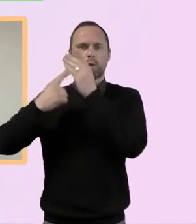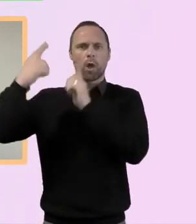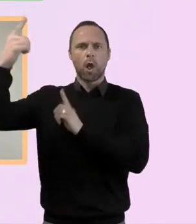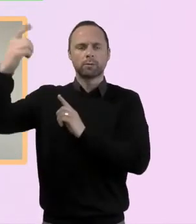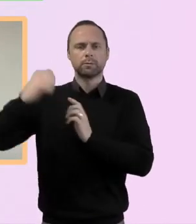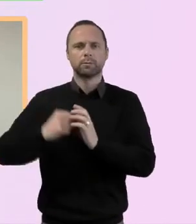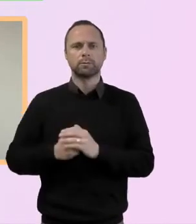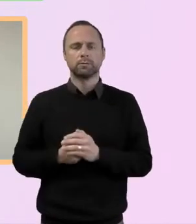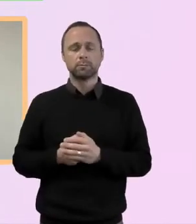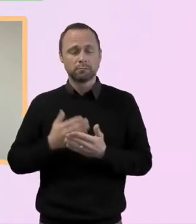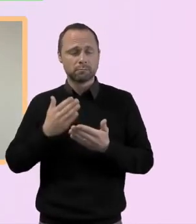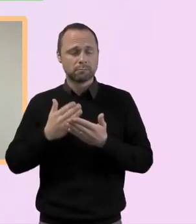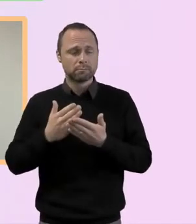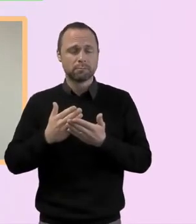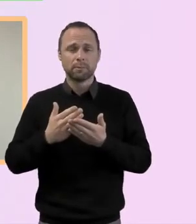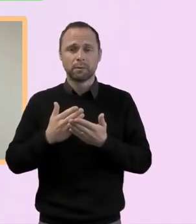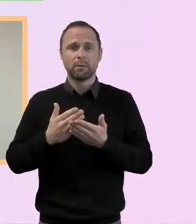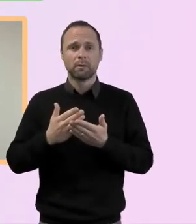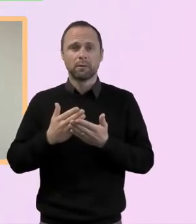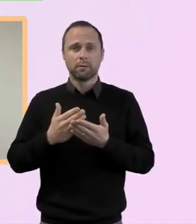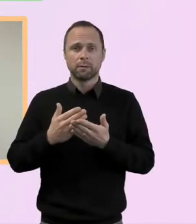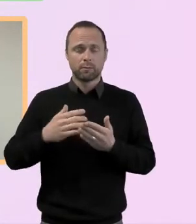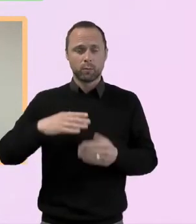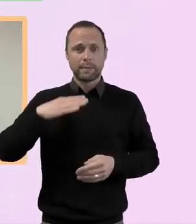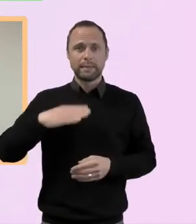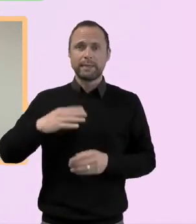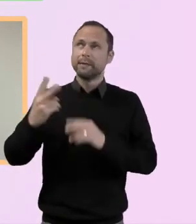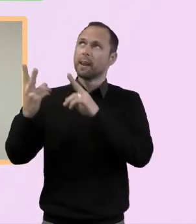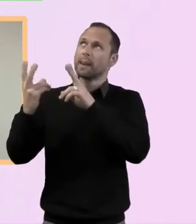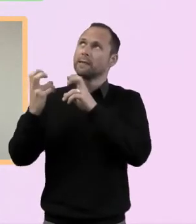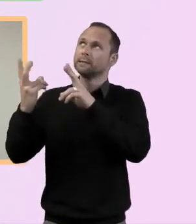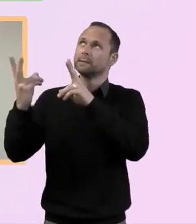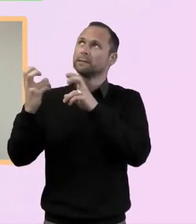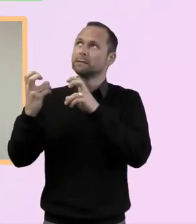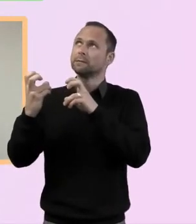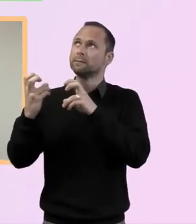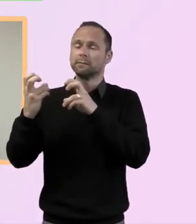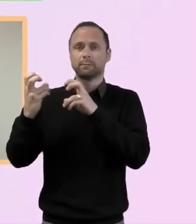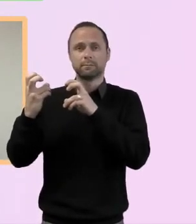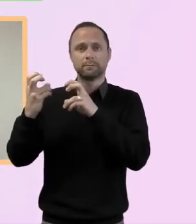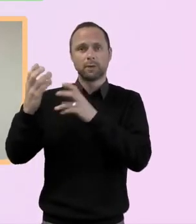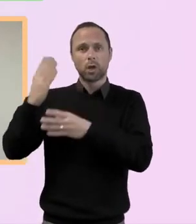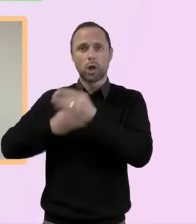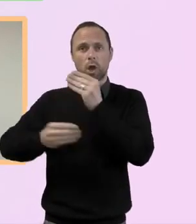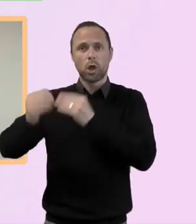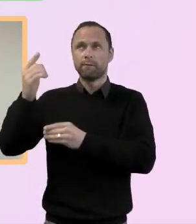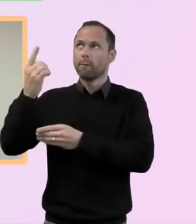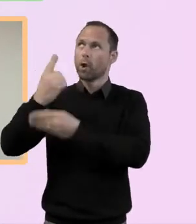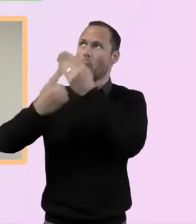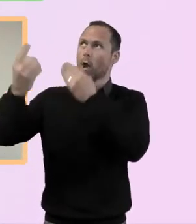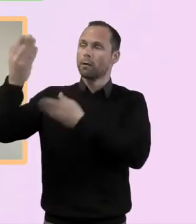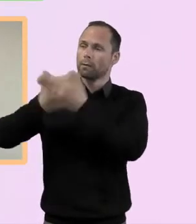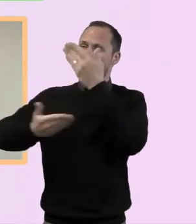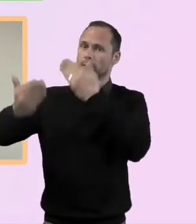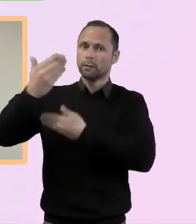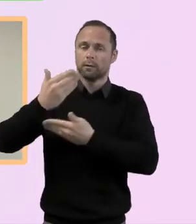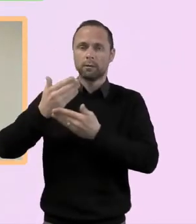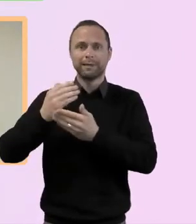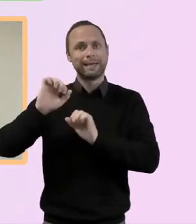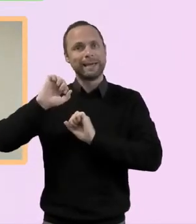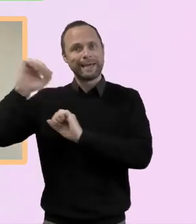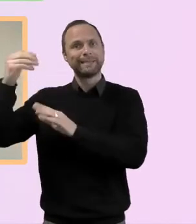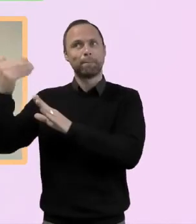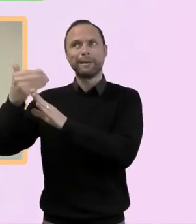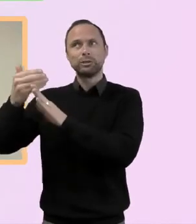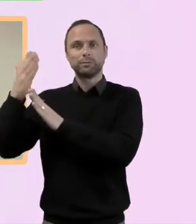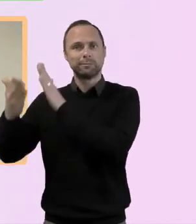posture, we, we so need to be listening and learning and growing deeper with God. Otherwise the mission is our mission, not God's mission. And I don't